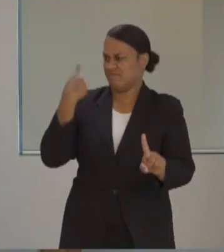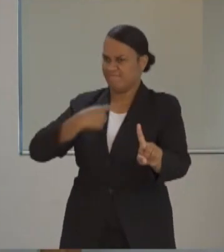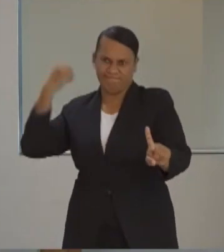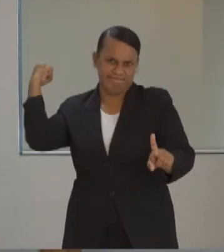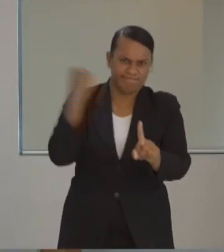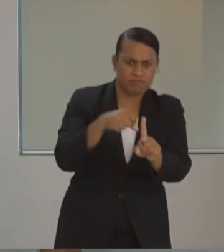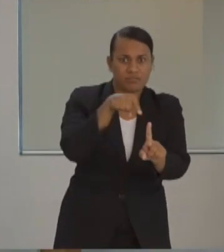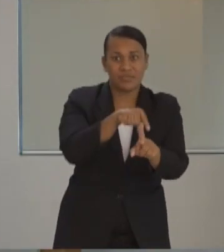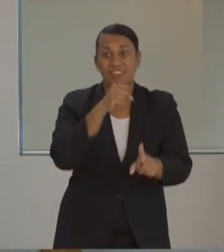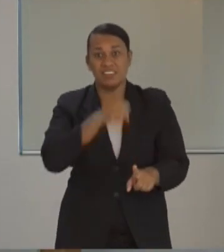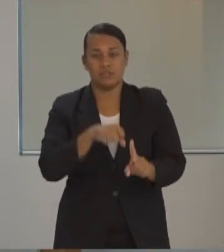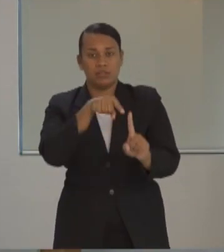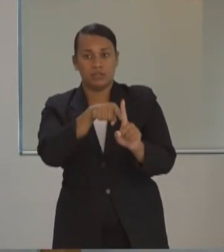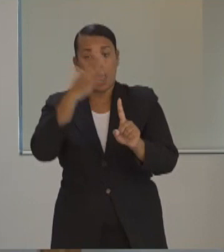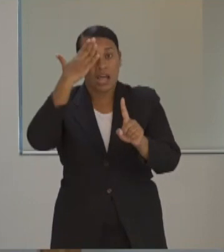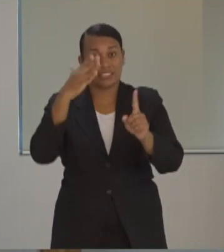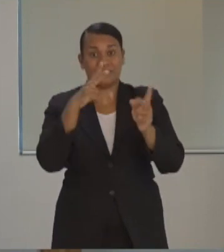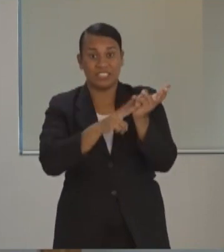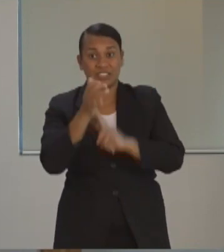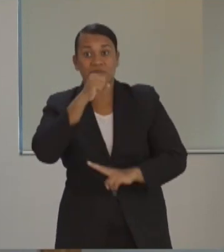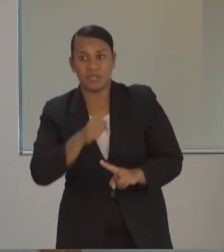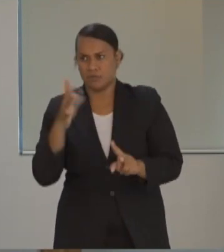Those suspected of involvement have been charged.